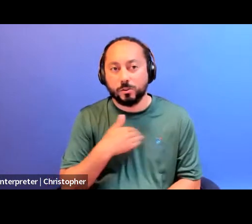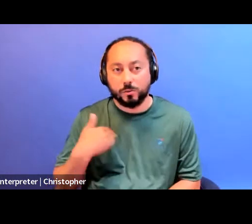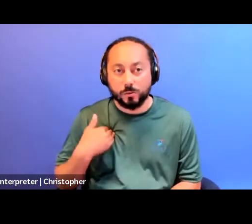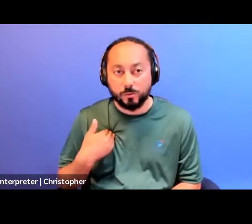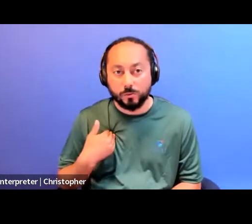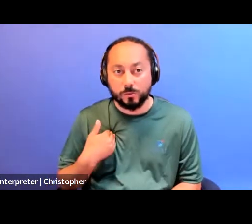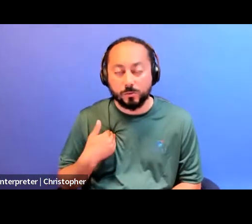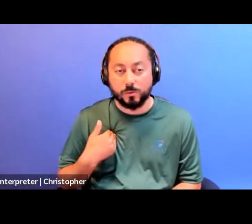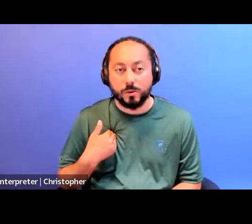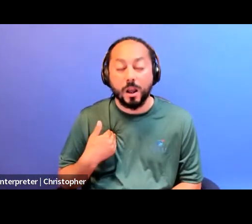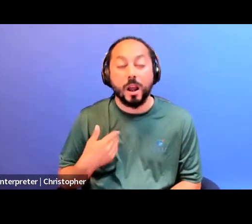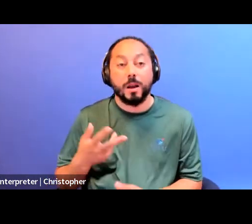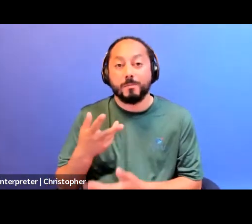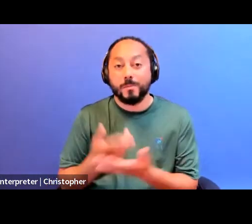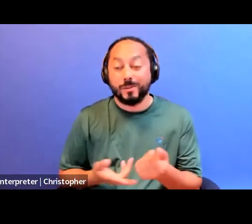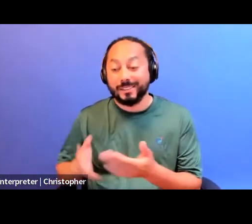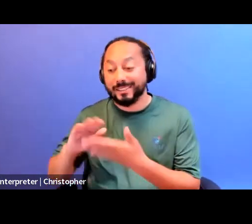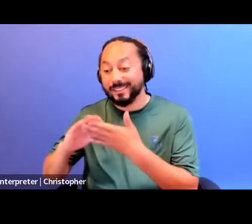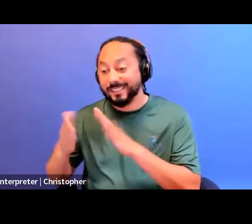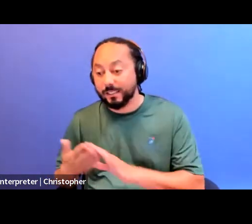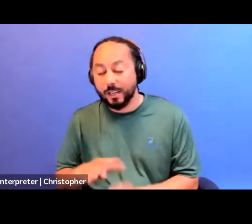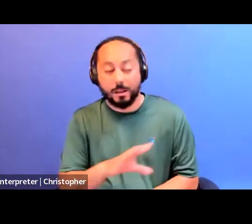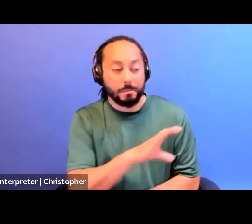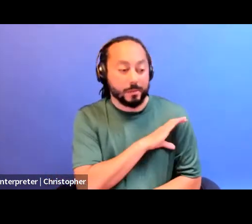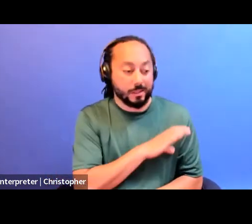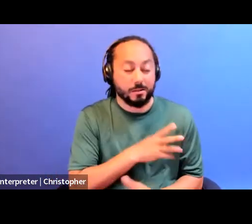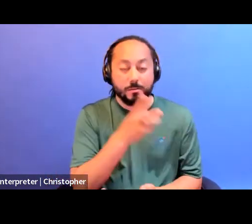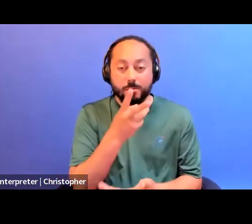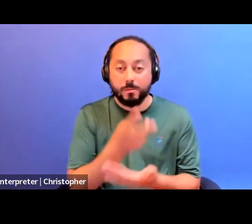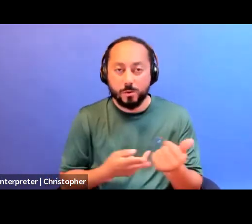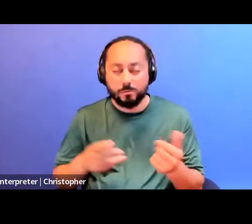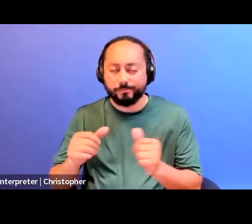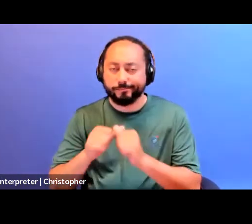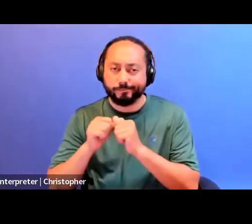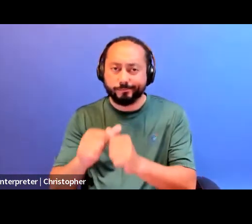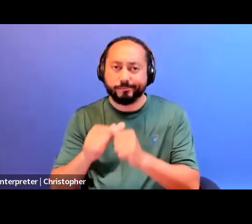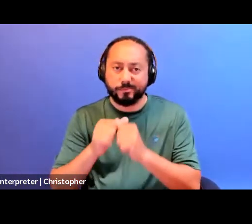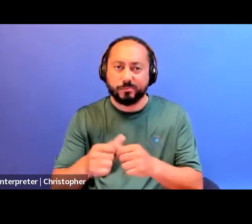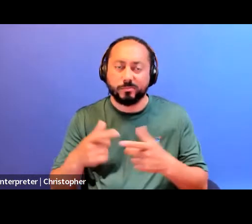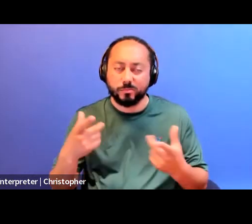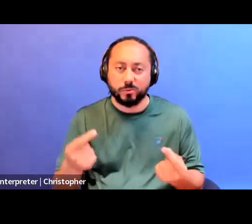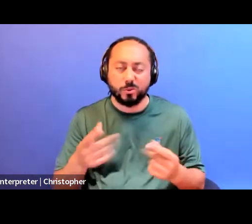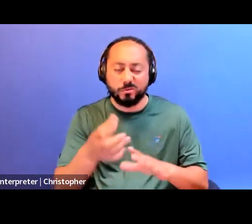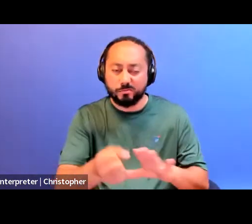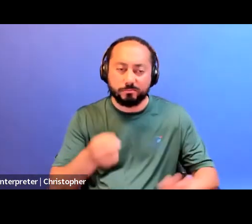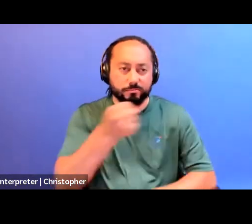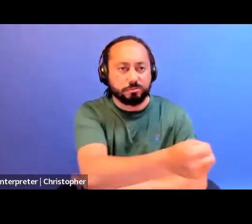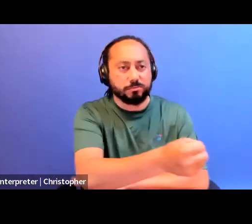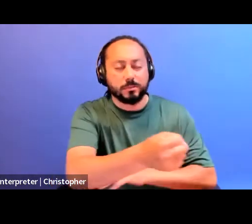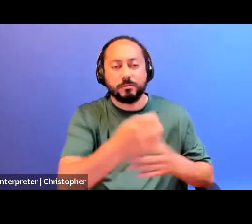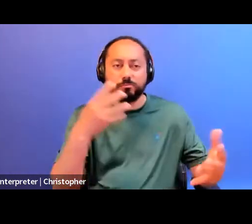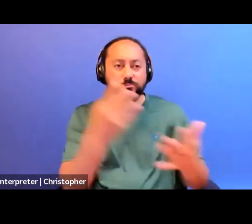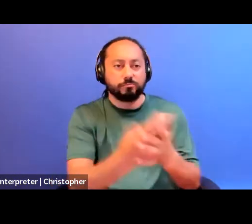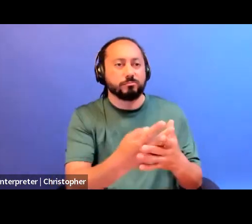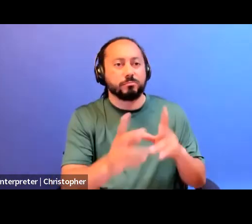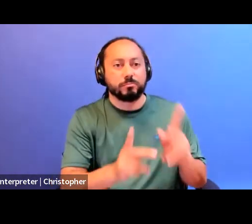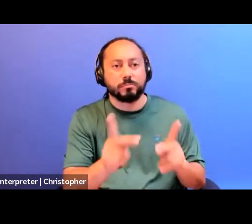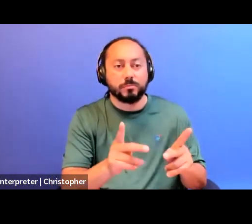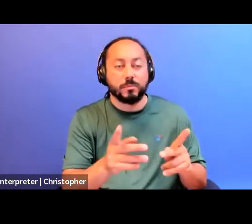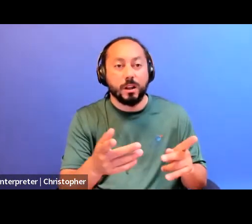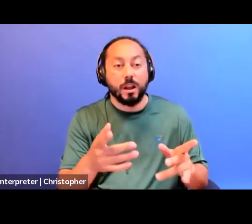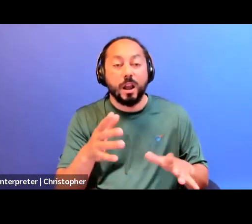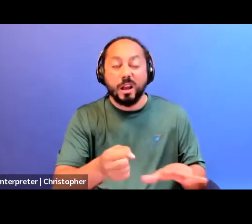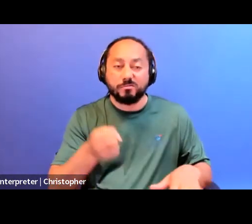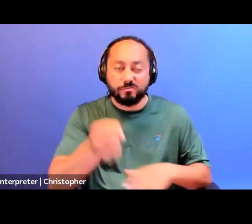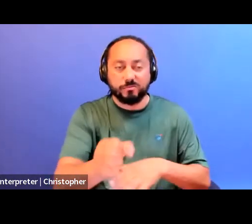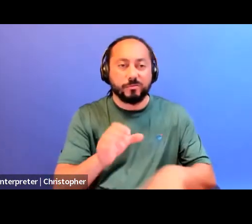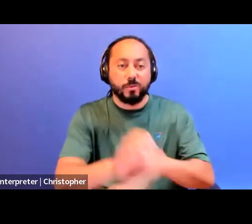you know, continuously sentencing people here in the city to unlivable conditions. of